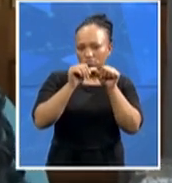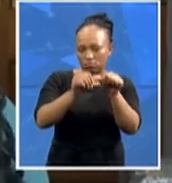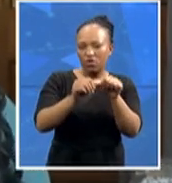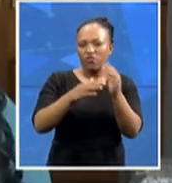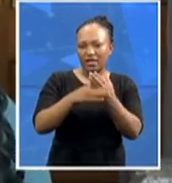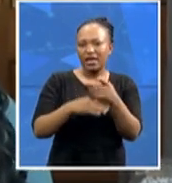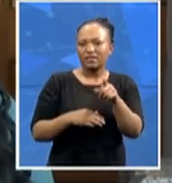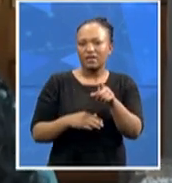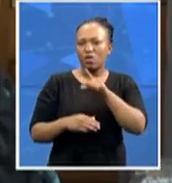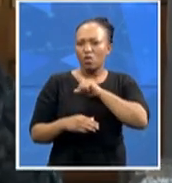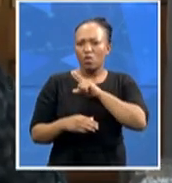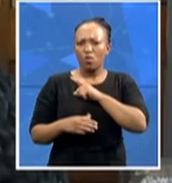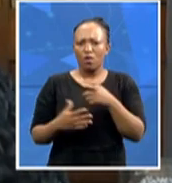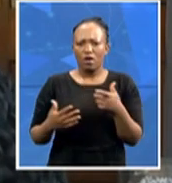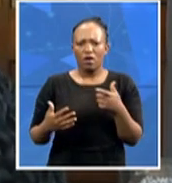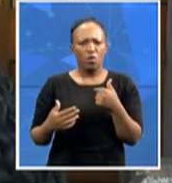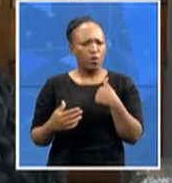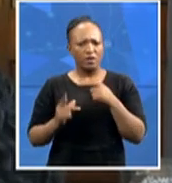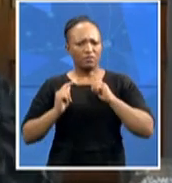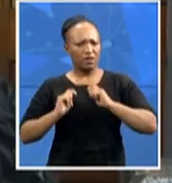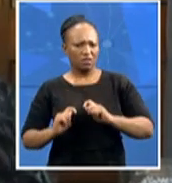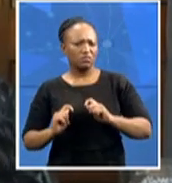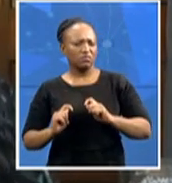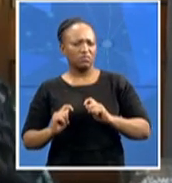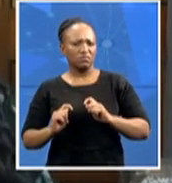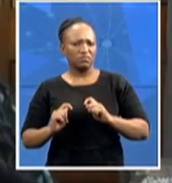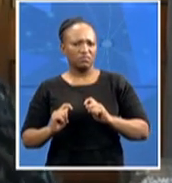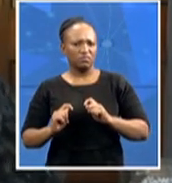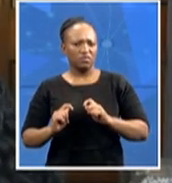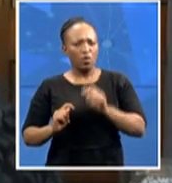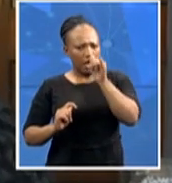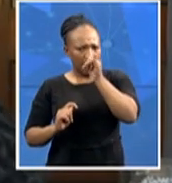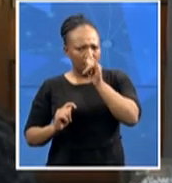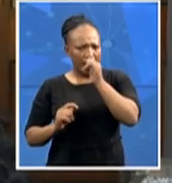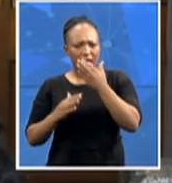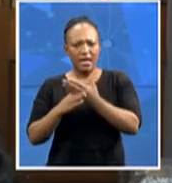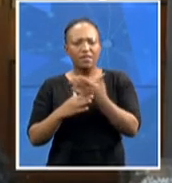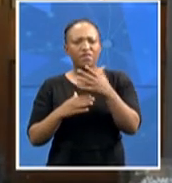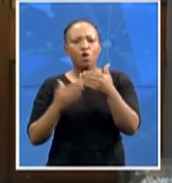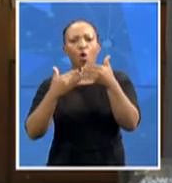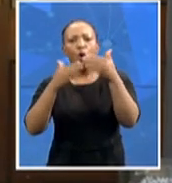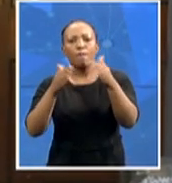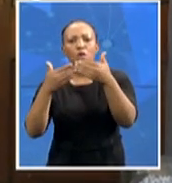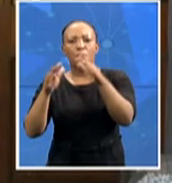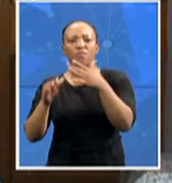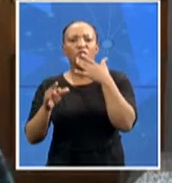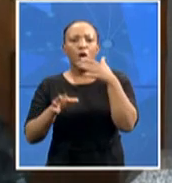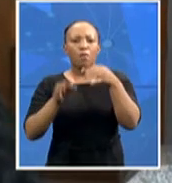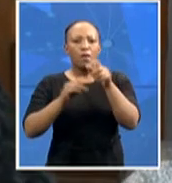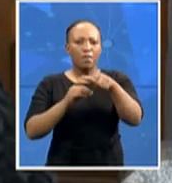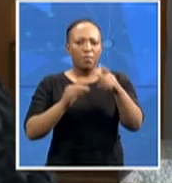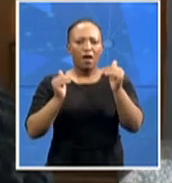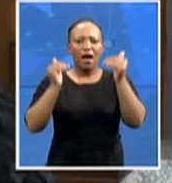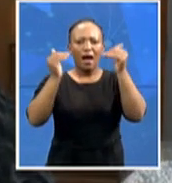of criminal cases that are laid against politicians and high-ranking officials in government that go nowhere.